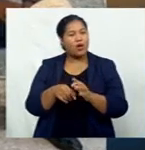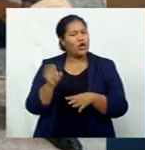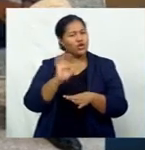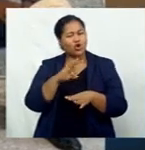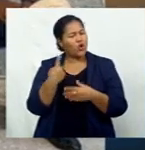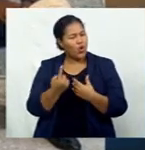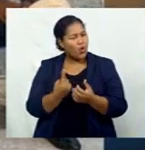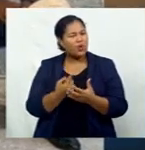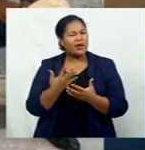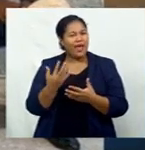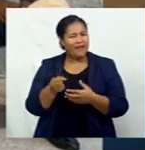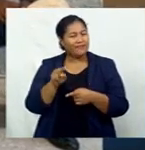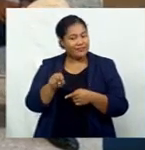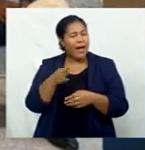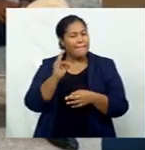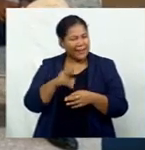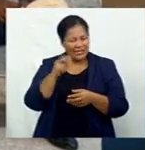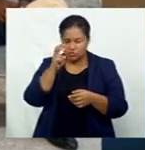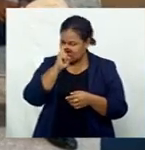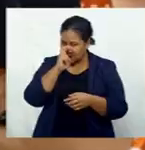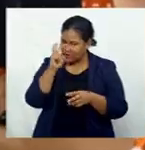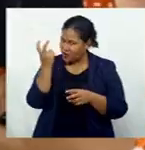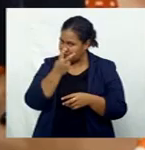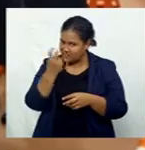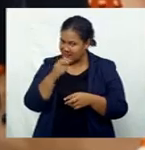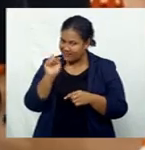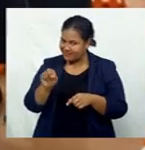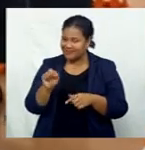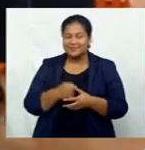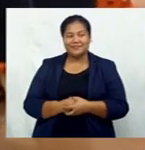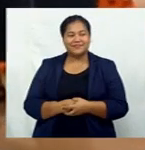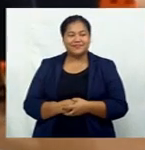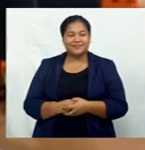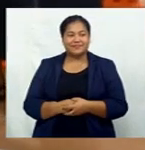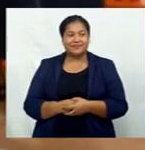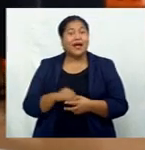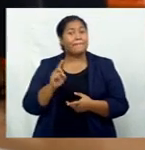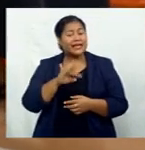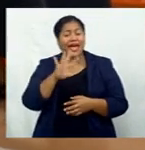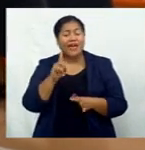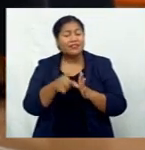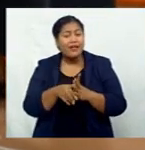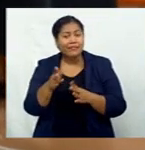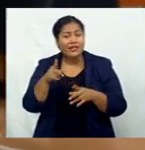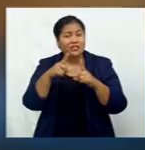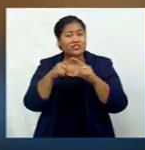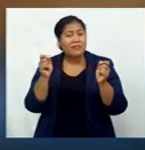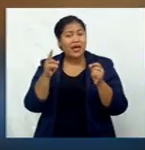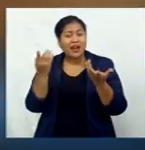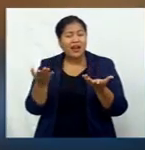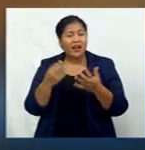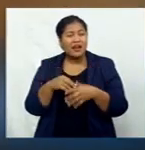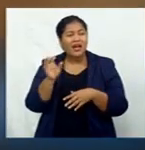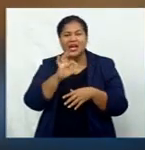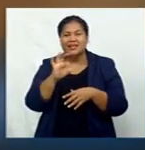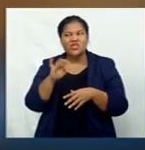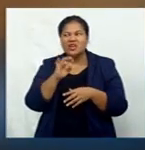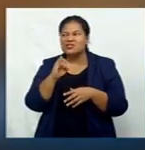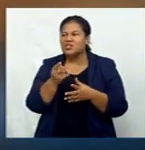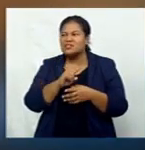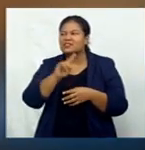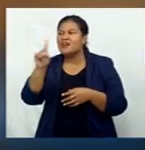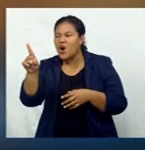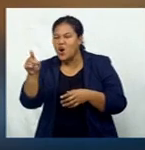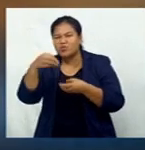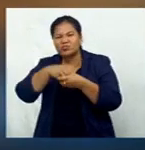in place but observed. It's like every time in Japan it wasn't just a matter of going and